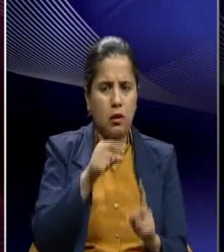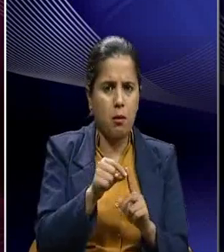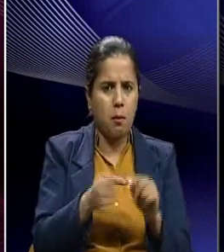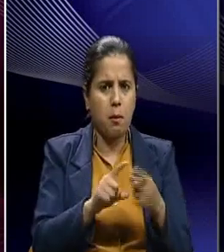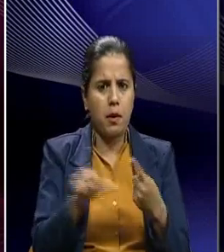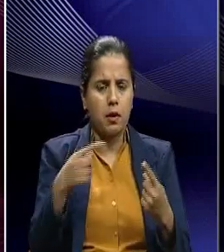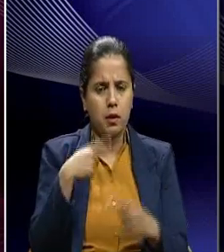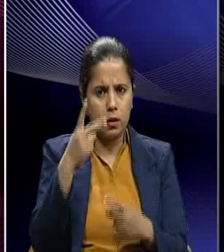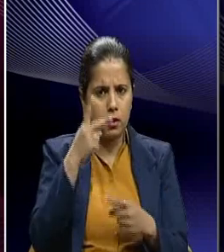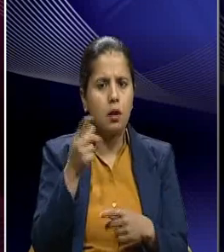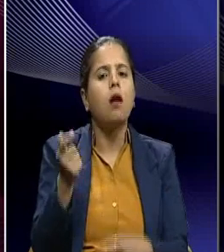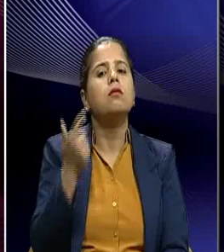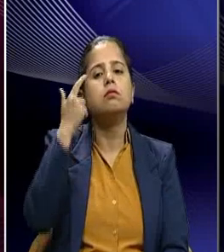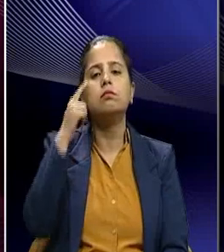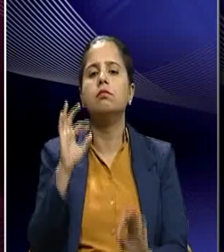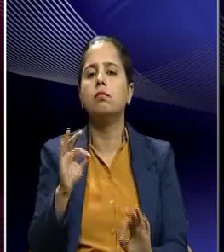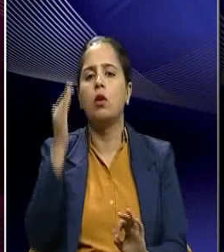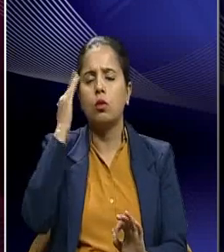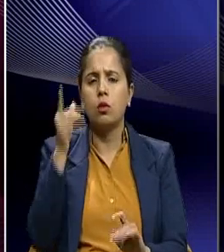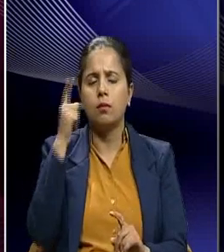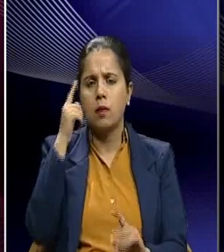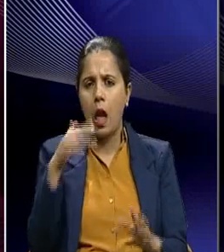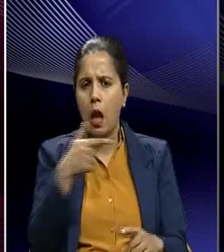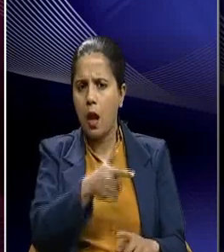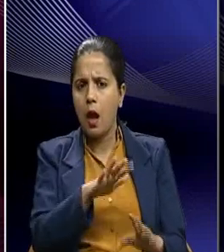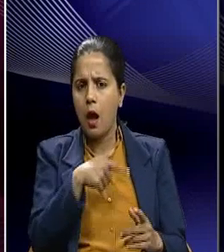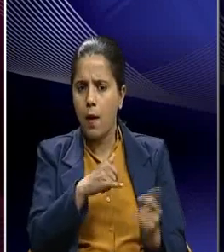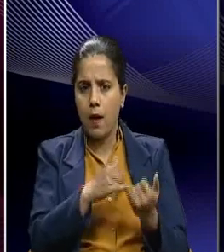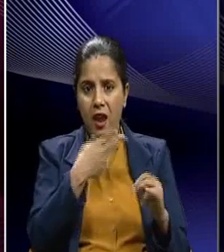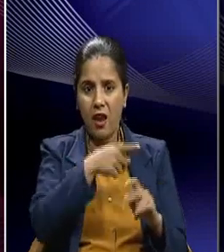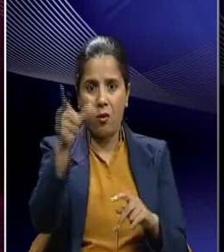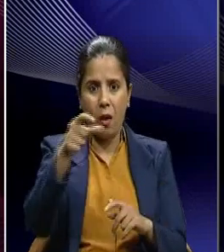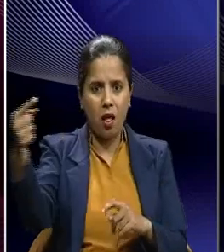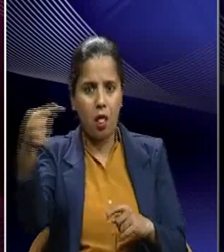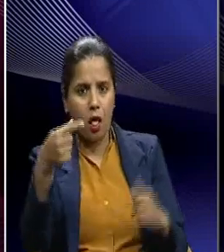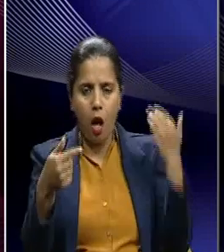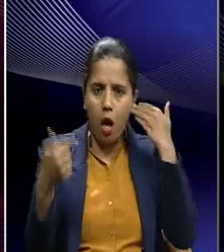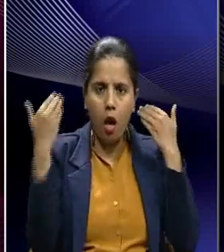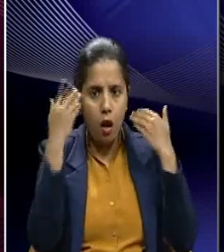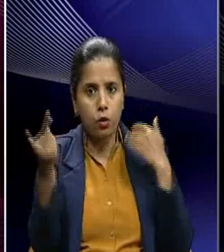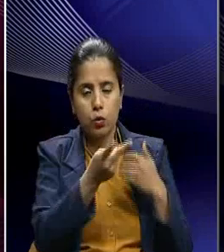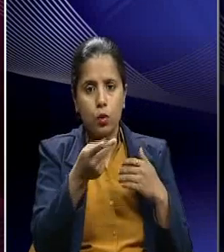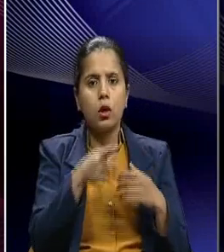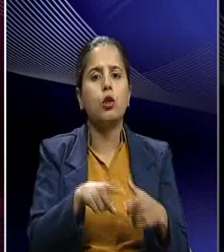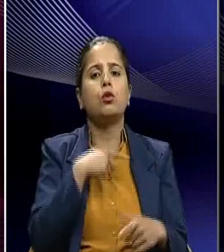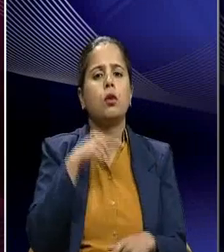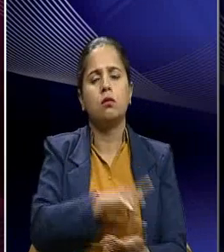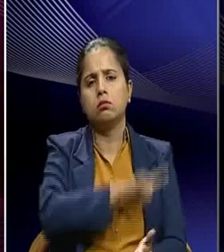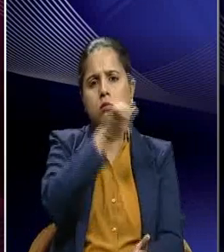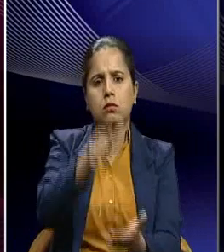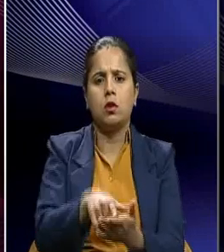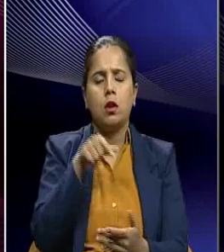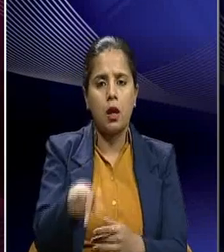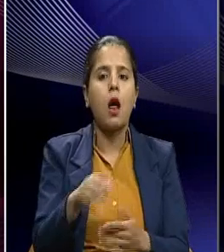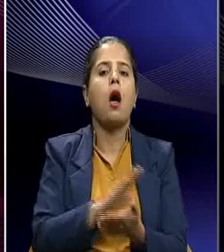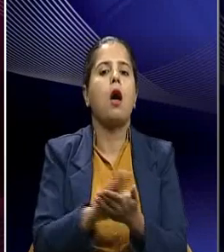in a way sensible or in a way pragmatic to this kind of a situation. And he flew down to Jodhpur in his Dakota and met